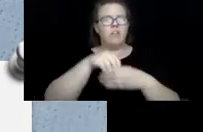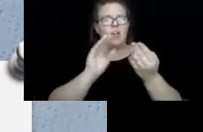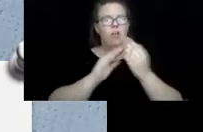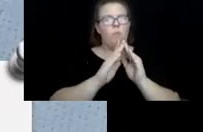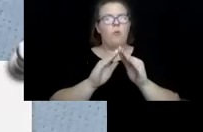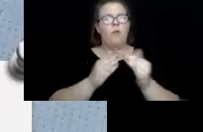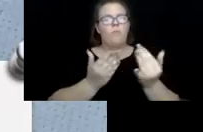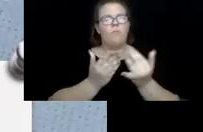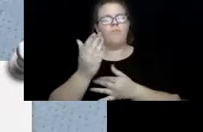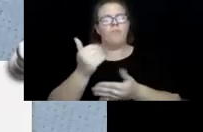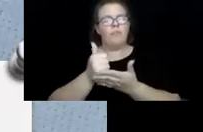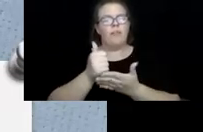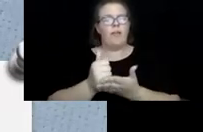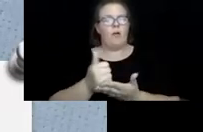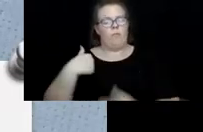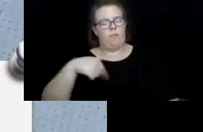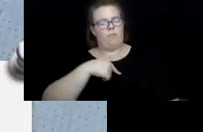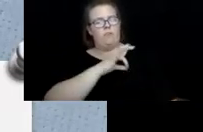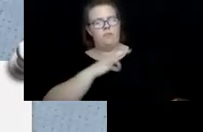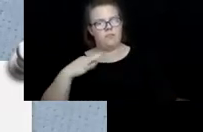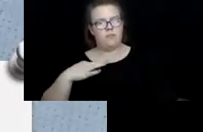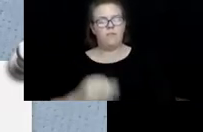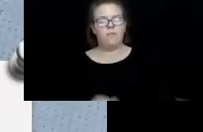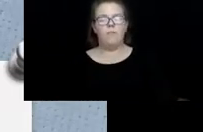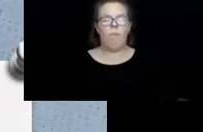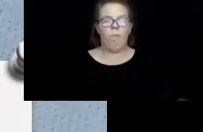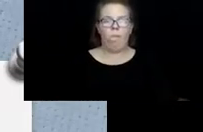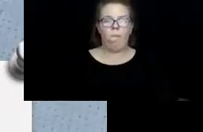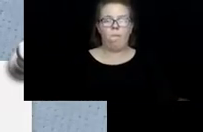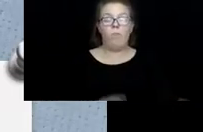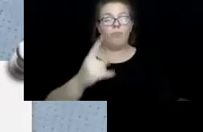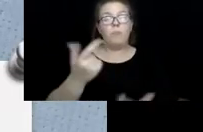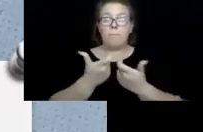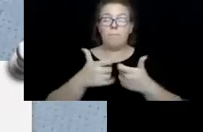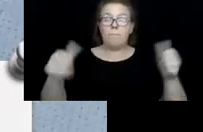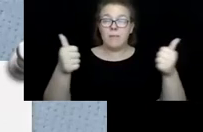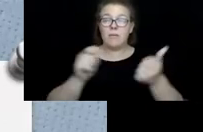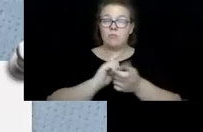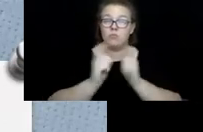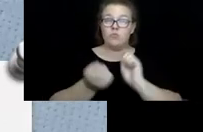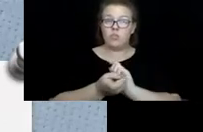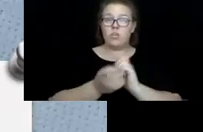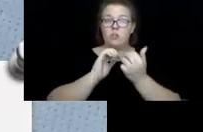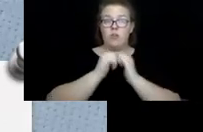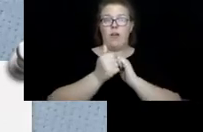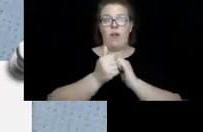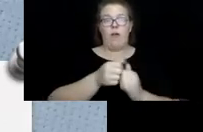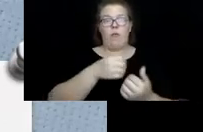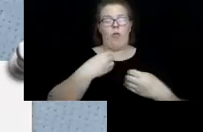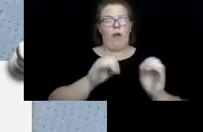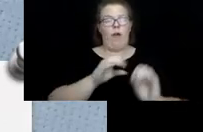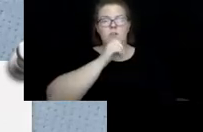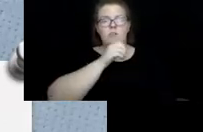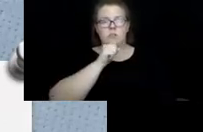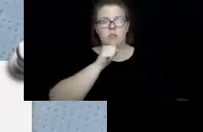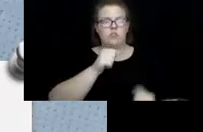help of staff from the Office for Aging. One of the biggest changes in the way the Office for Aging conducts businesses